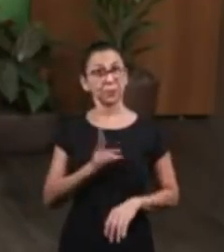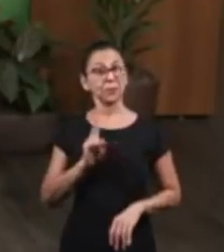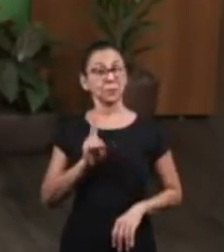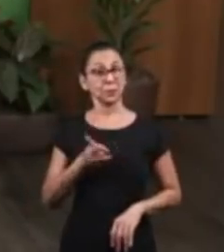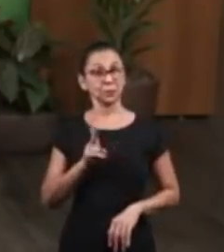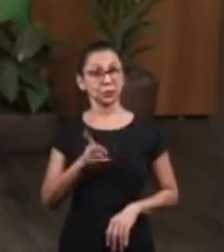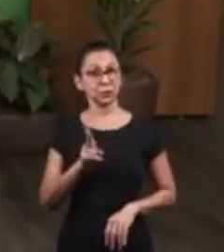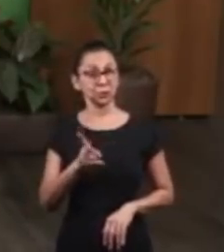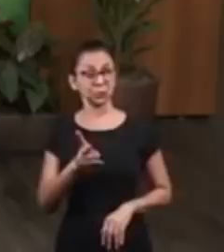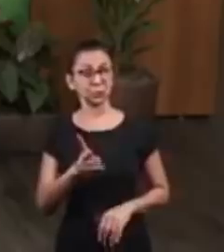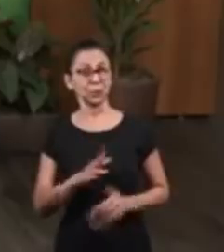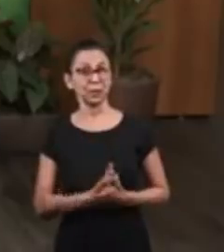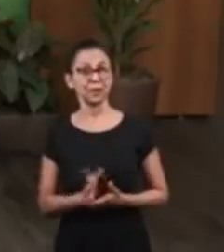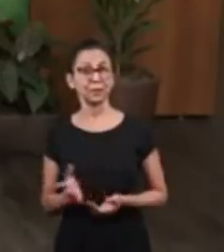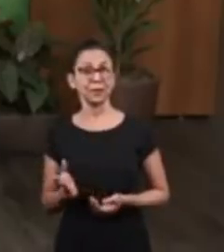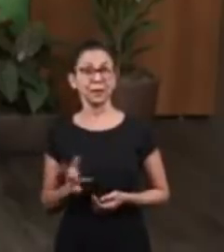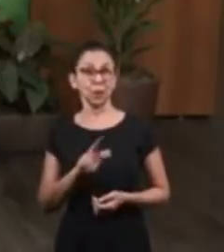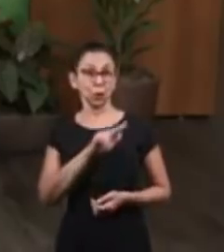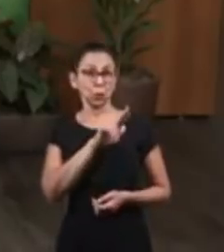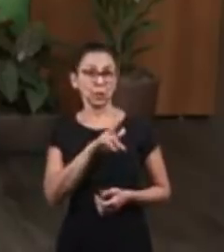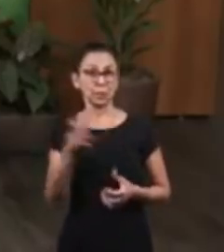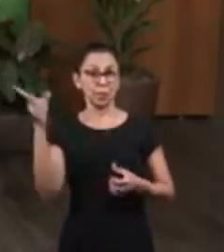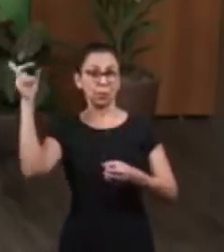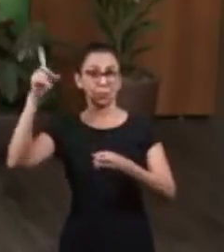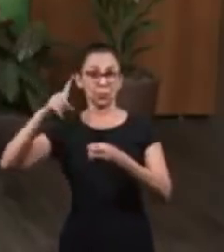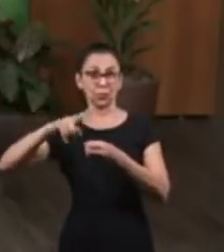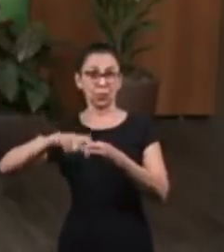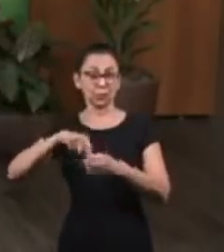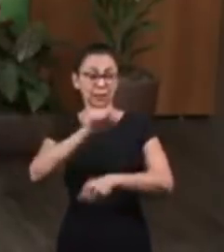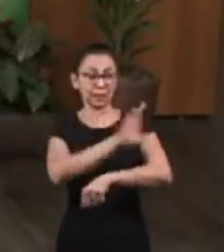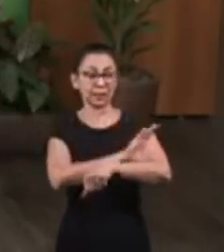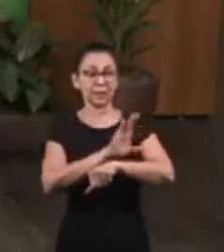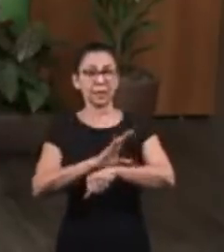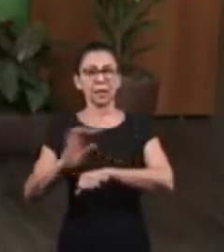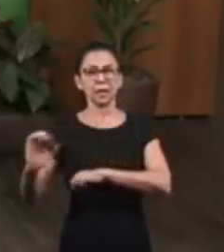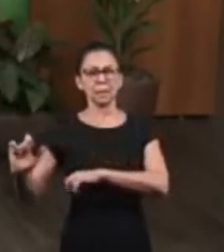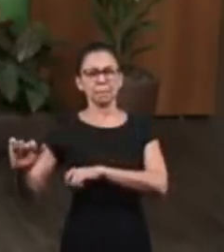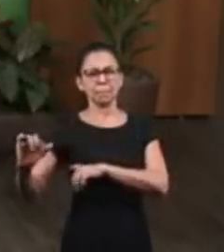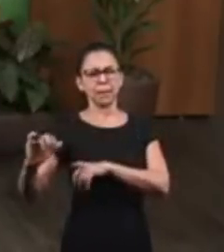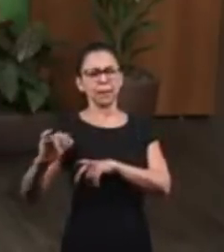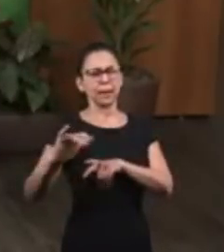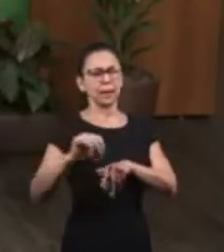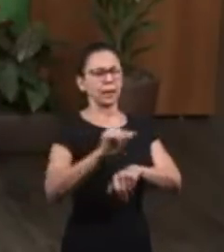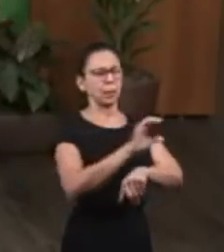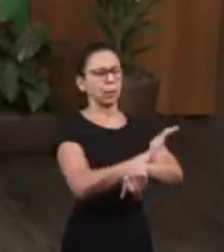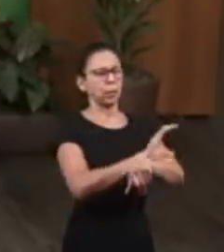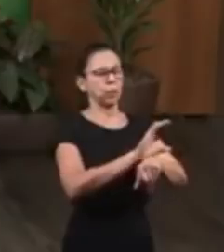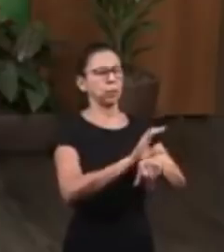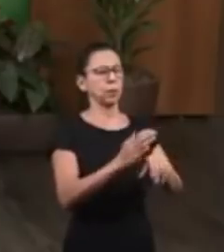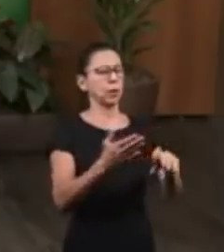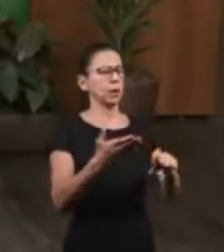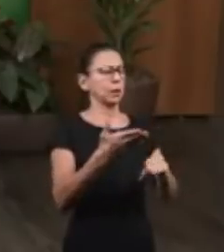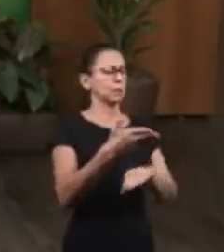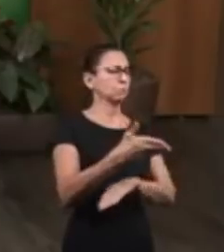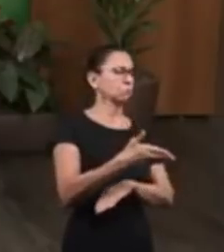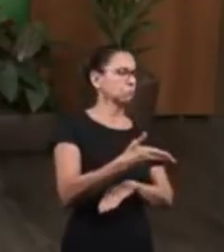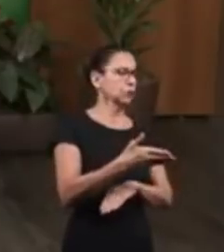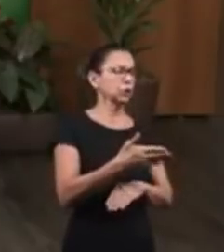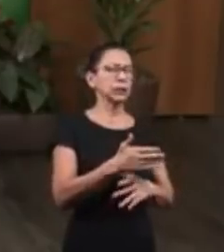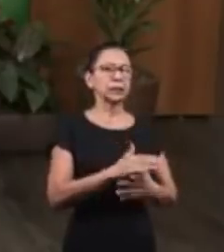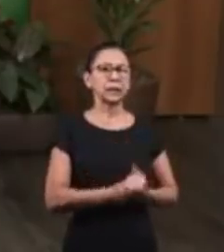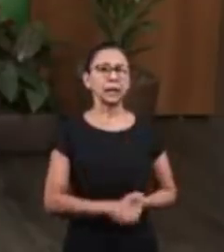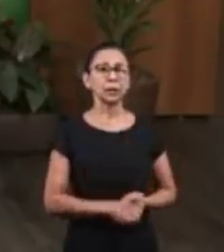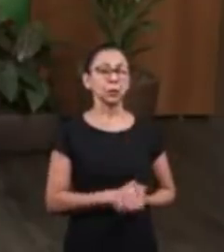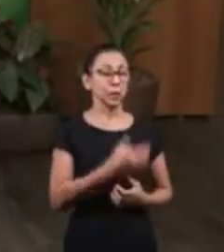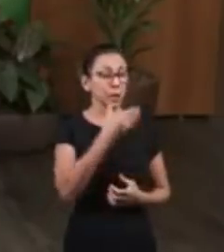which is salvation. Now, we'll continue to talk about the return of Joseph's brothers to the land of Canaan. When they